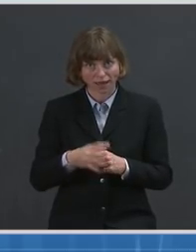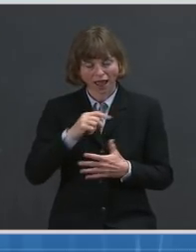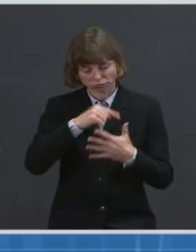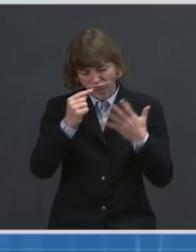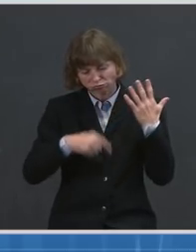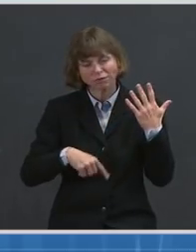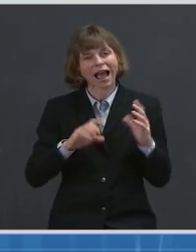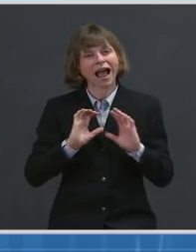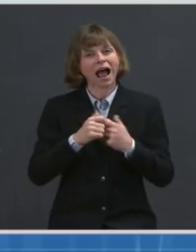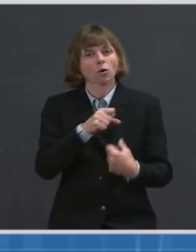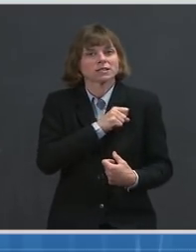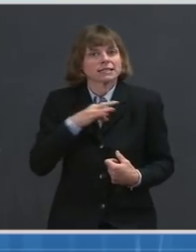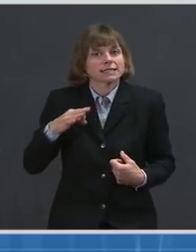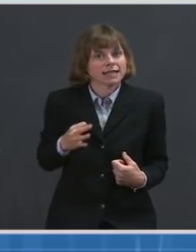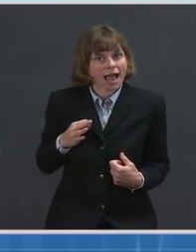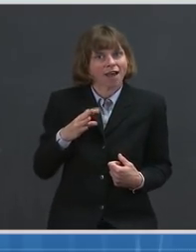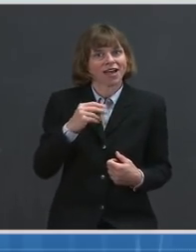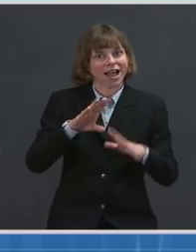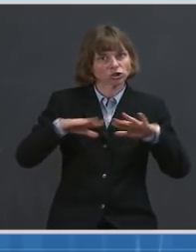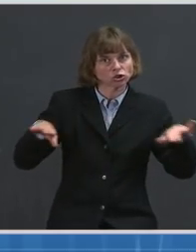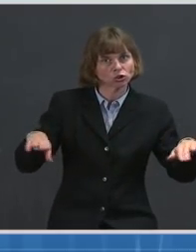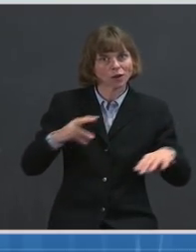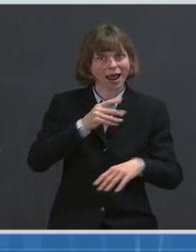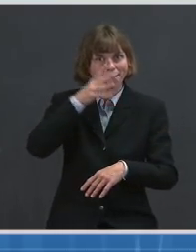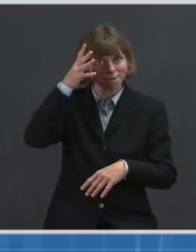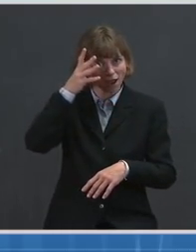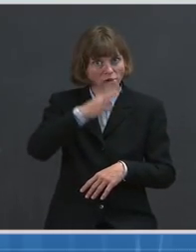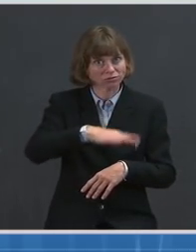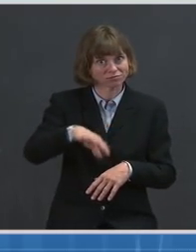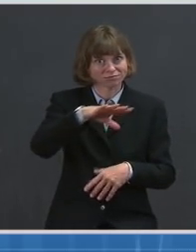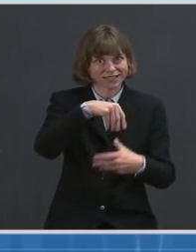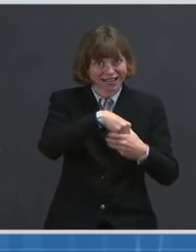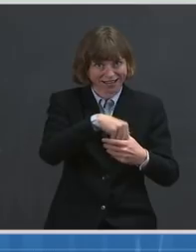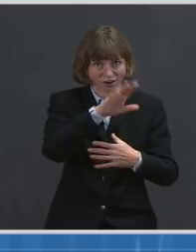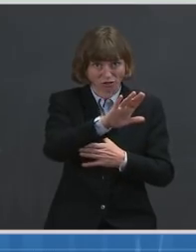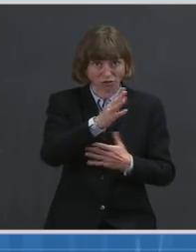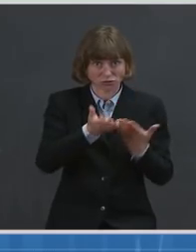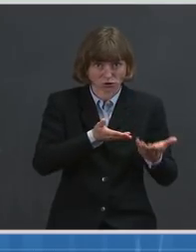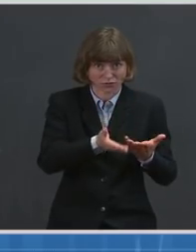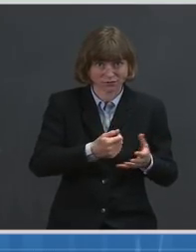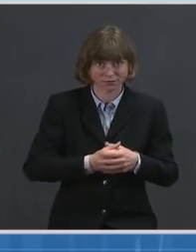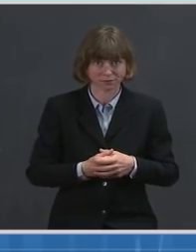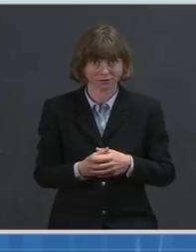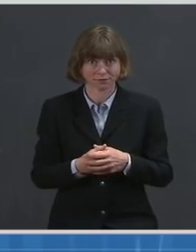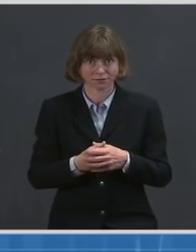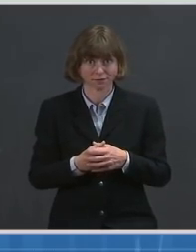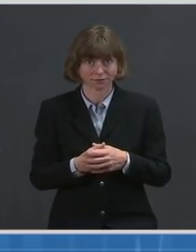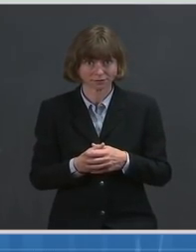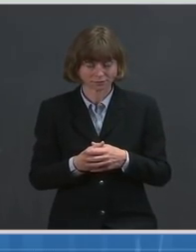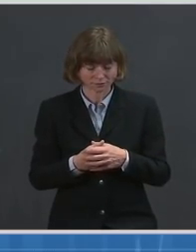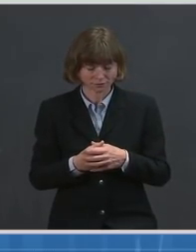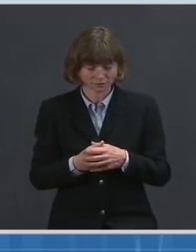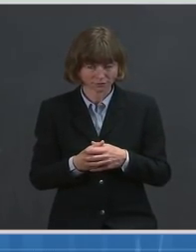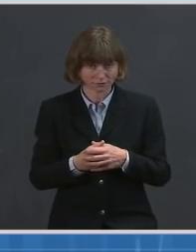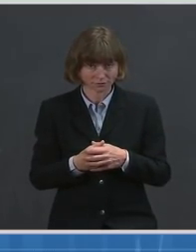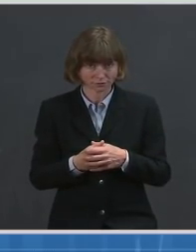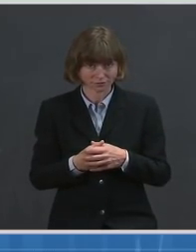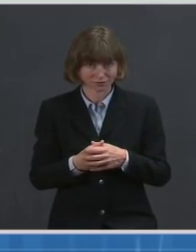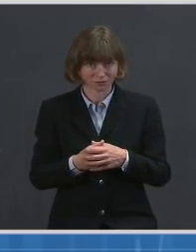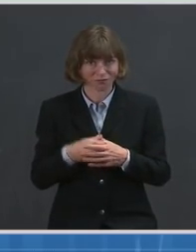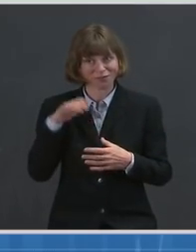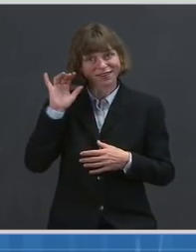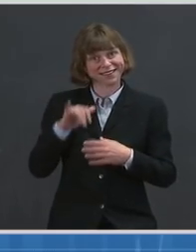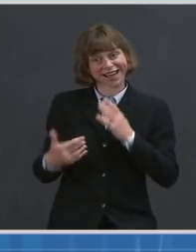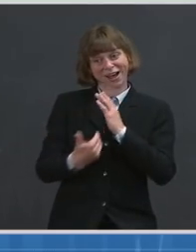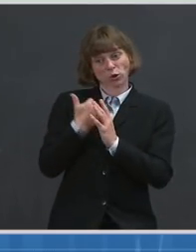staff and children and parents they serve. Critically, the updated guidance emphasizes the importance